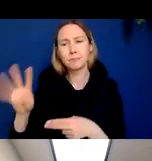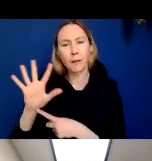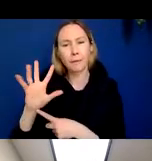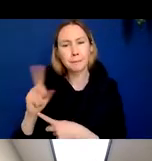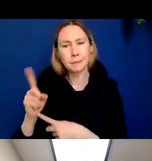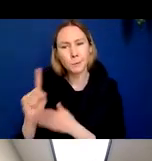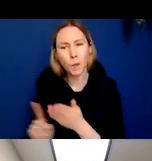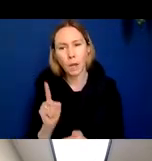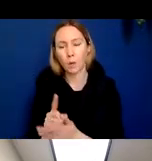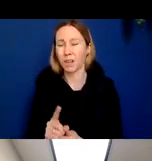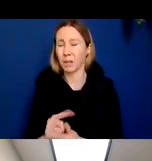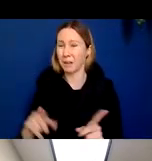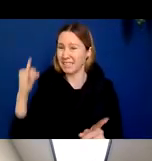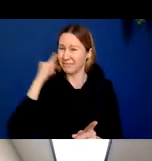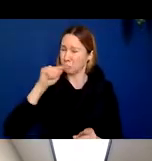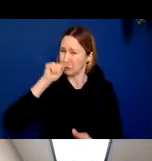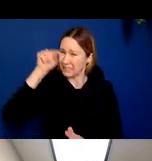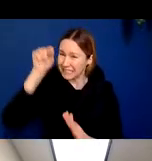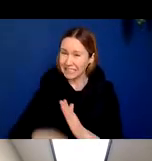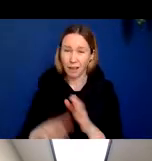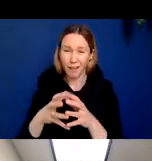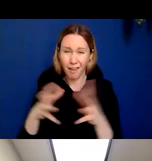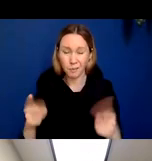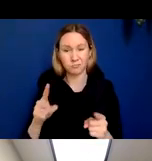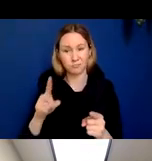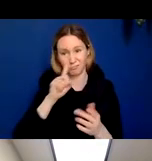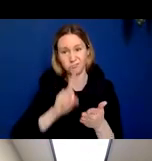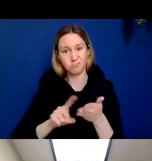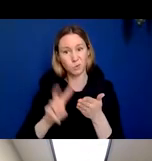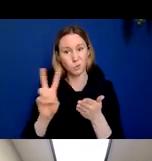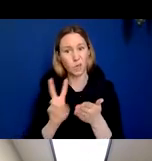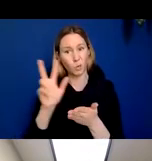but if there's a lot going on, it can last up to two hours, three hours.